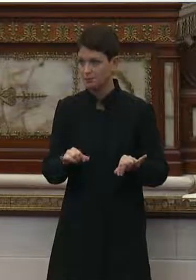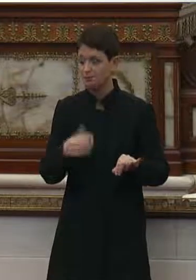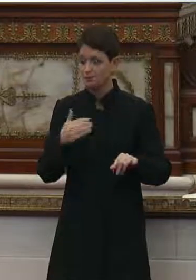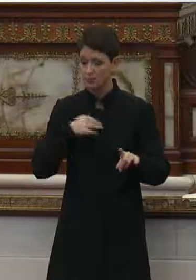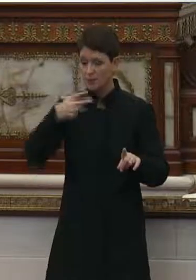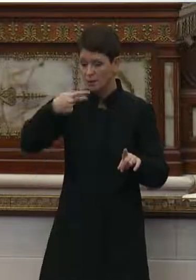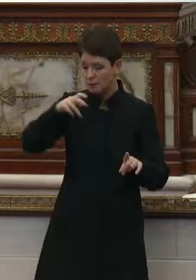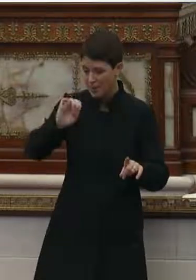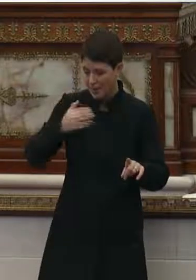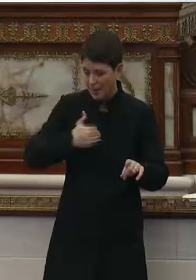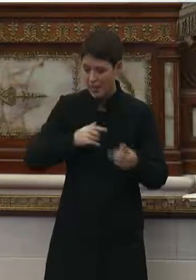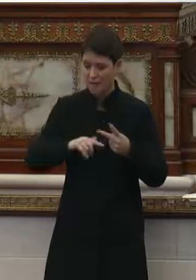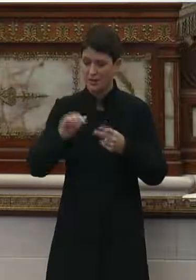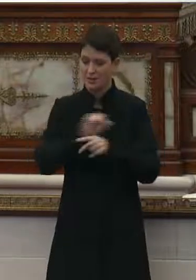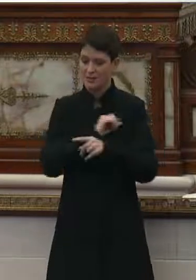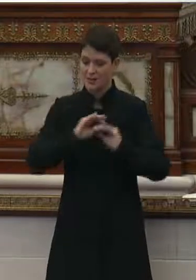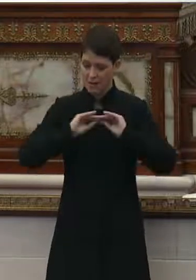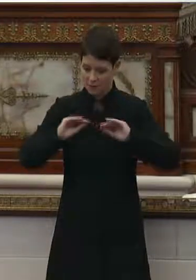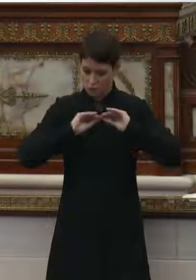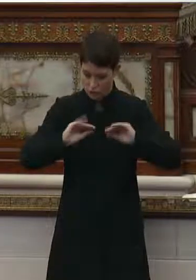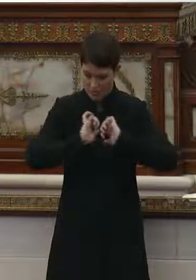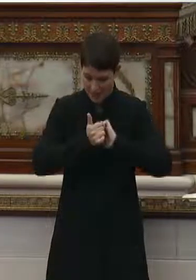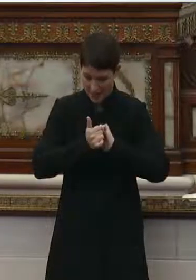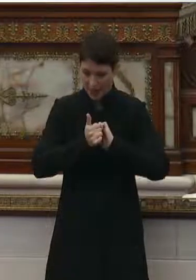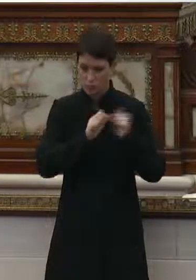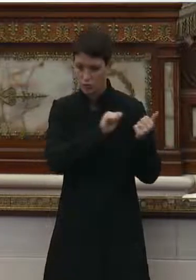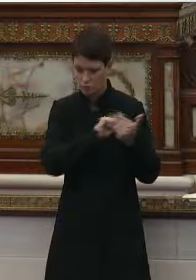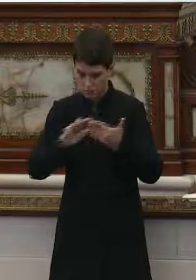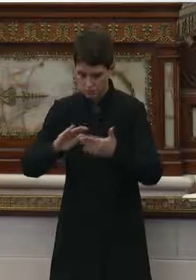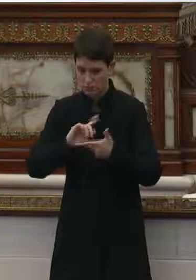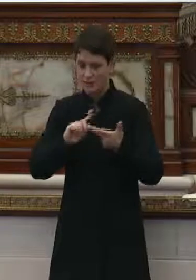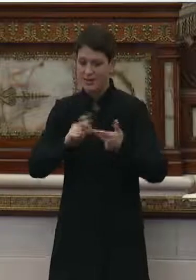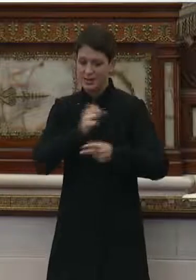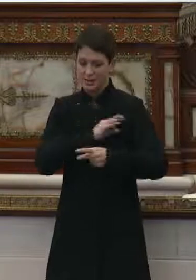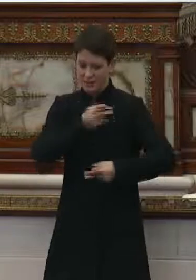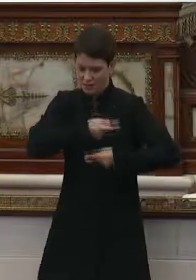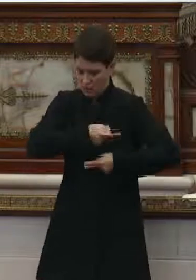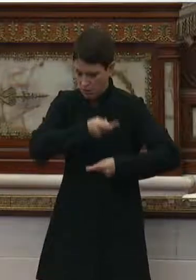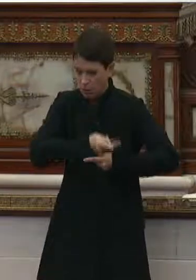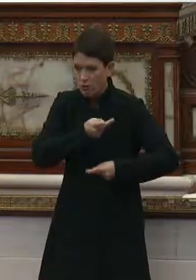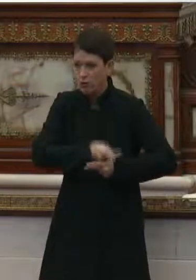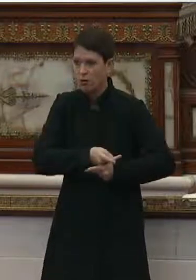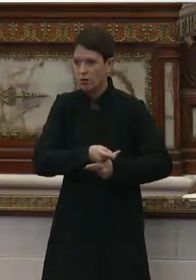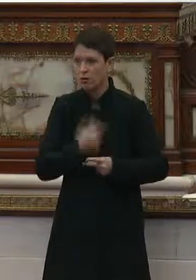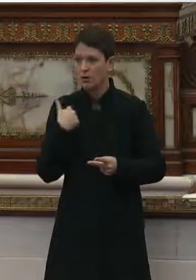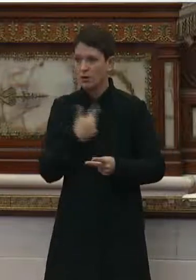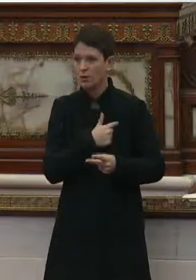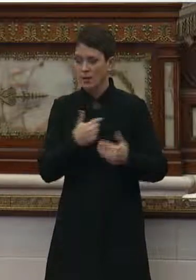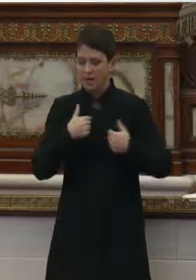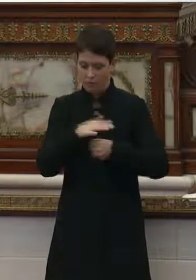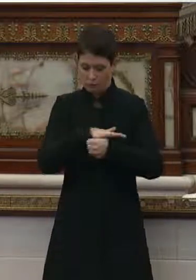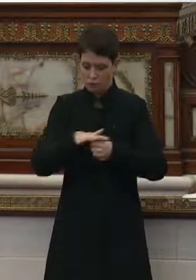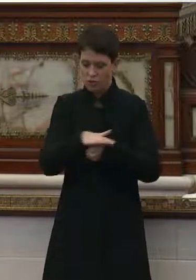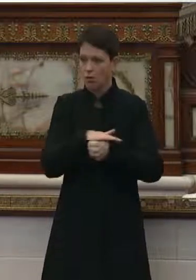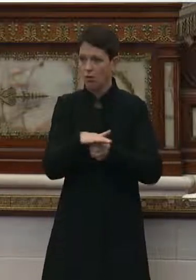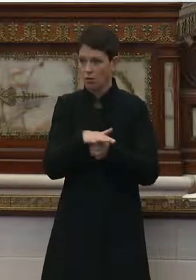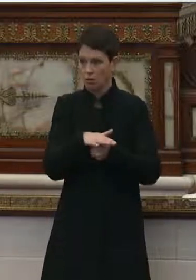PPE, they've trained their staff on how to do things. The staff are careful and we have these regional,